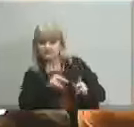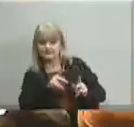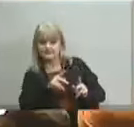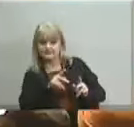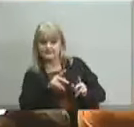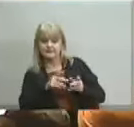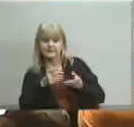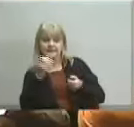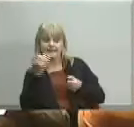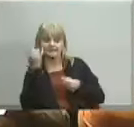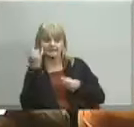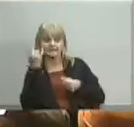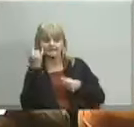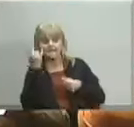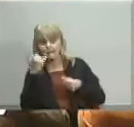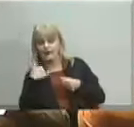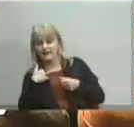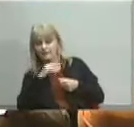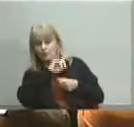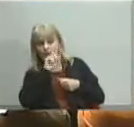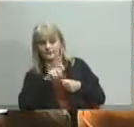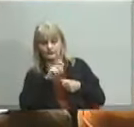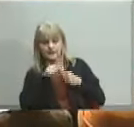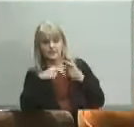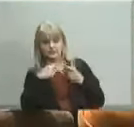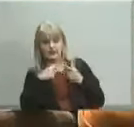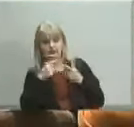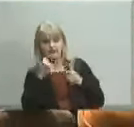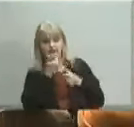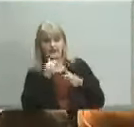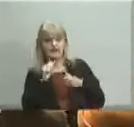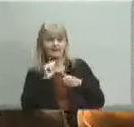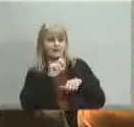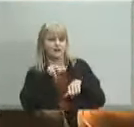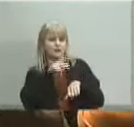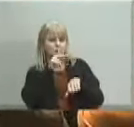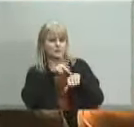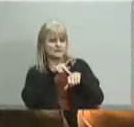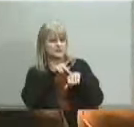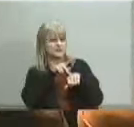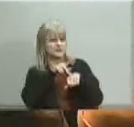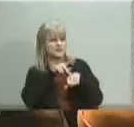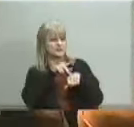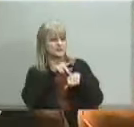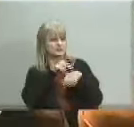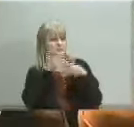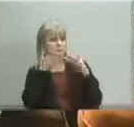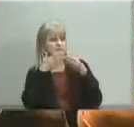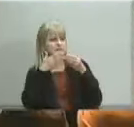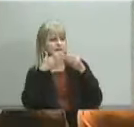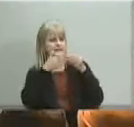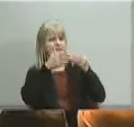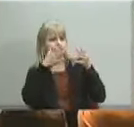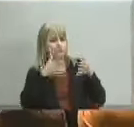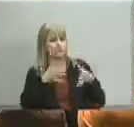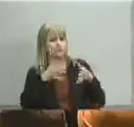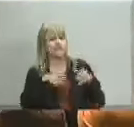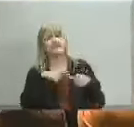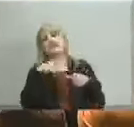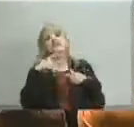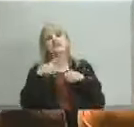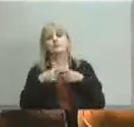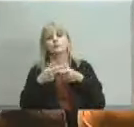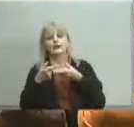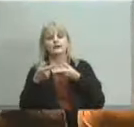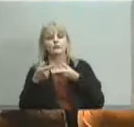question if we have a question about any principalship we go to the superintendent and i agree that there should be